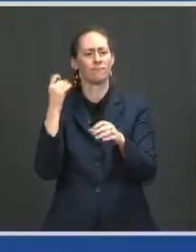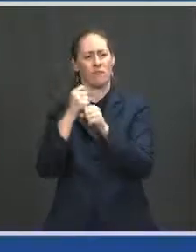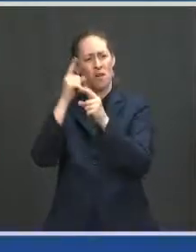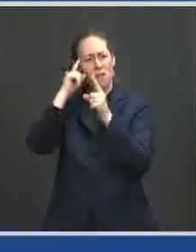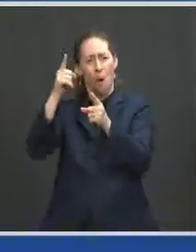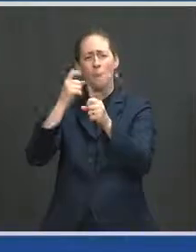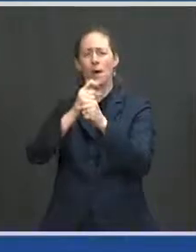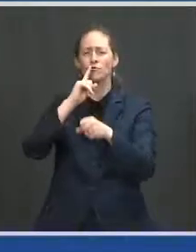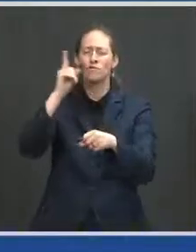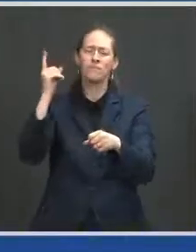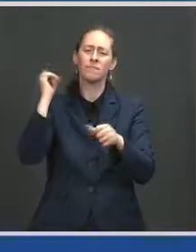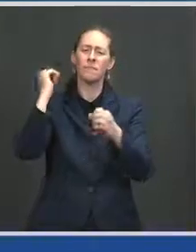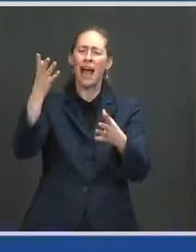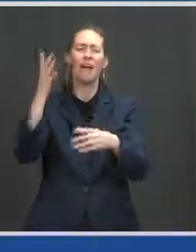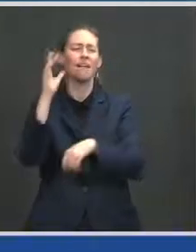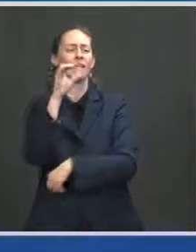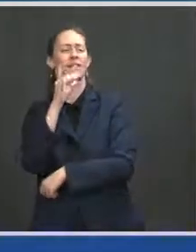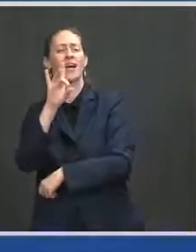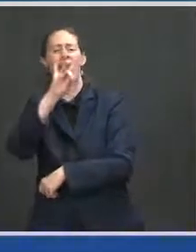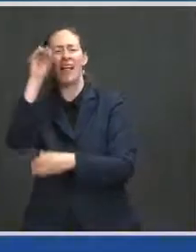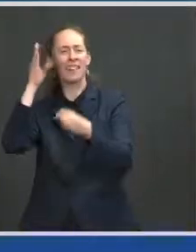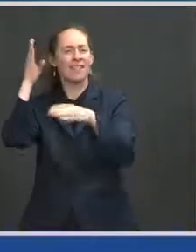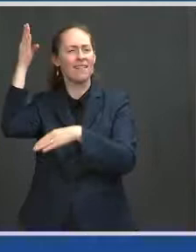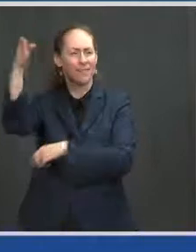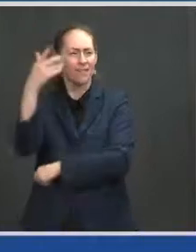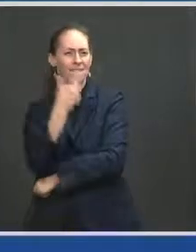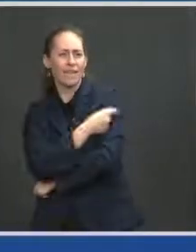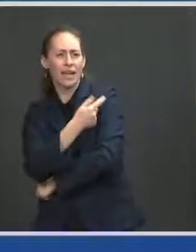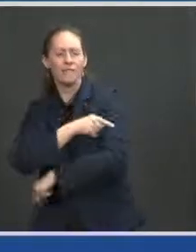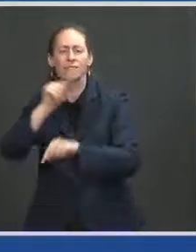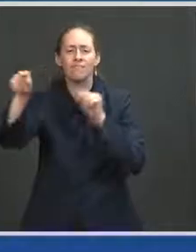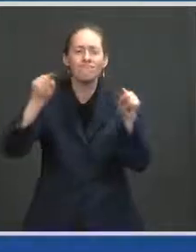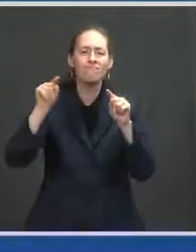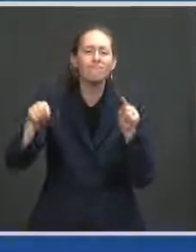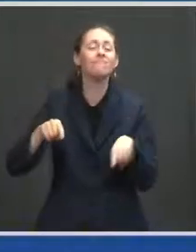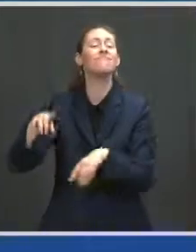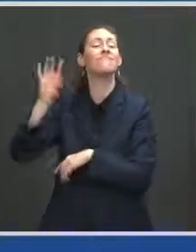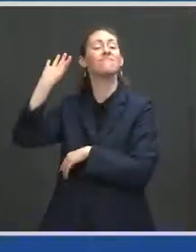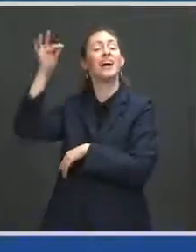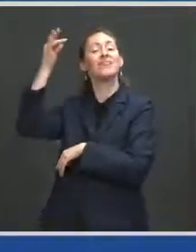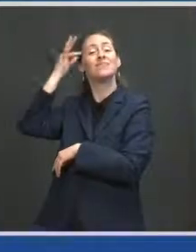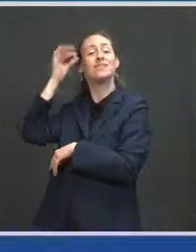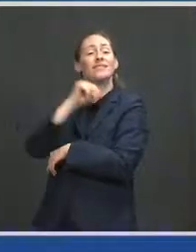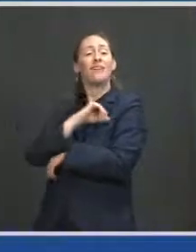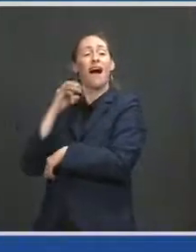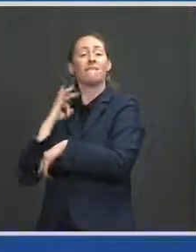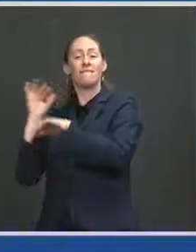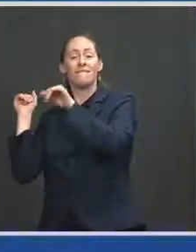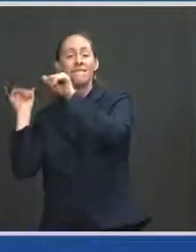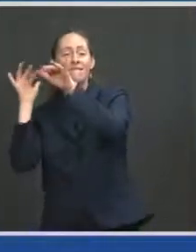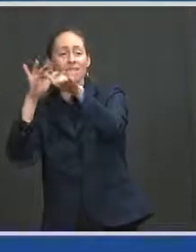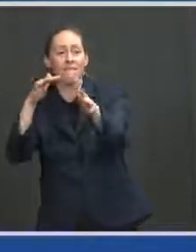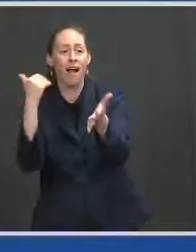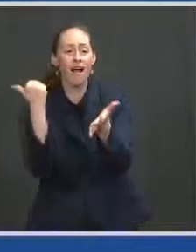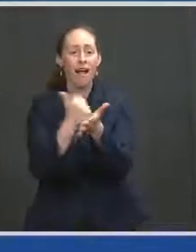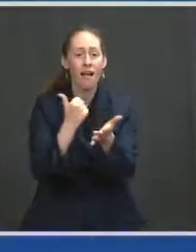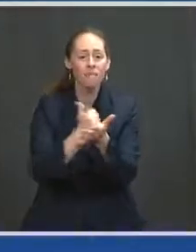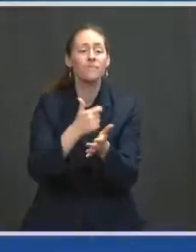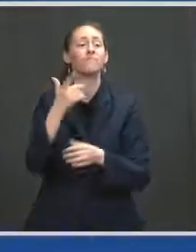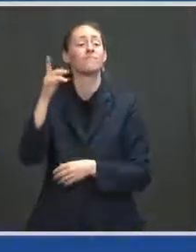,000 federal staff, including 5,100 active-duty troops to help get the shots in arms.